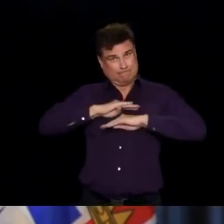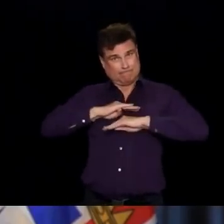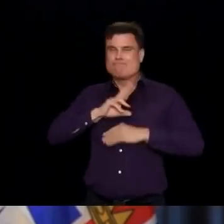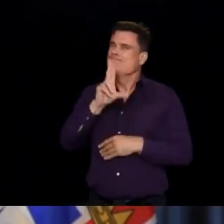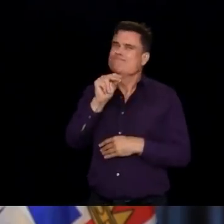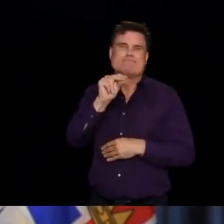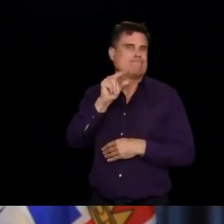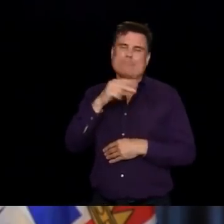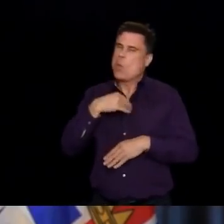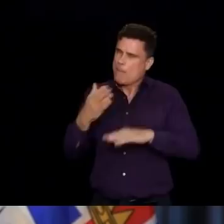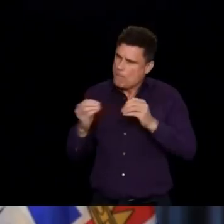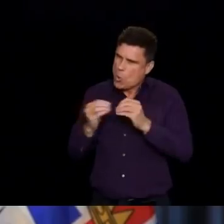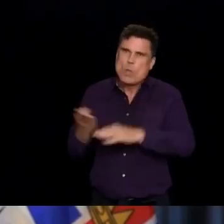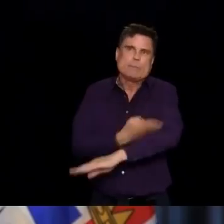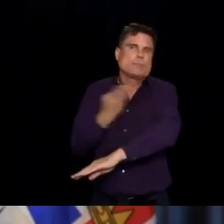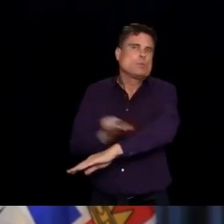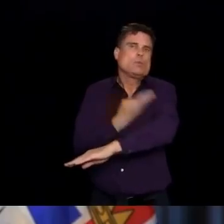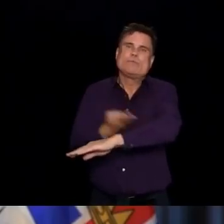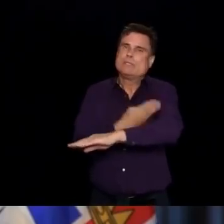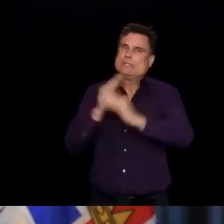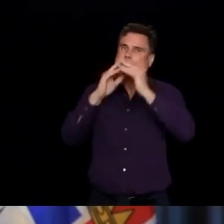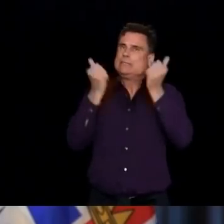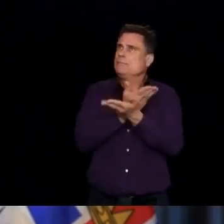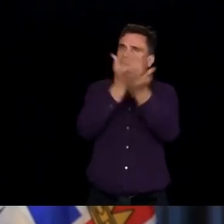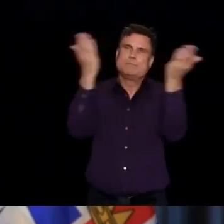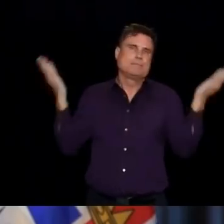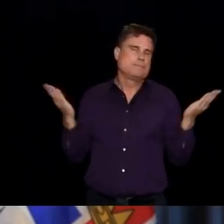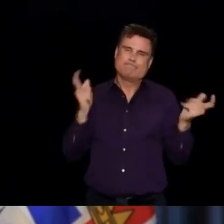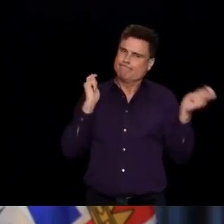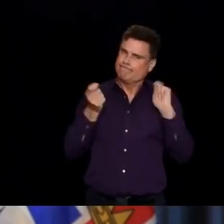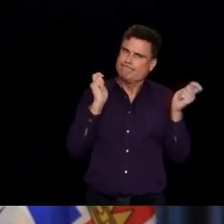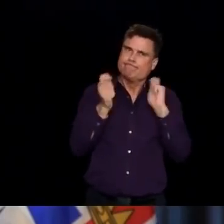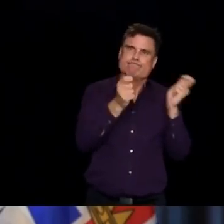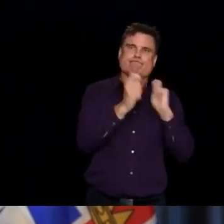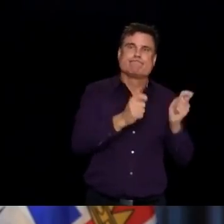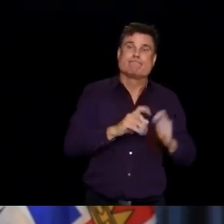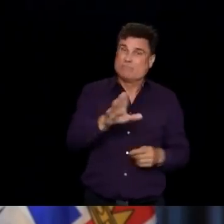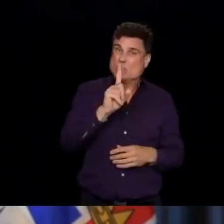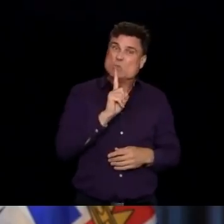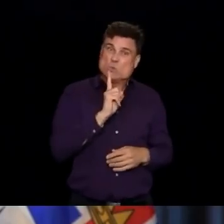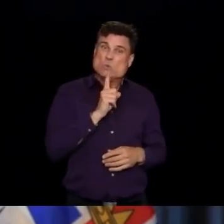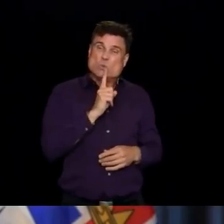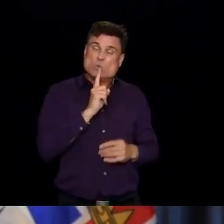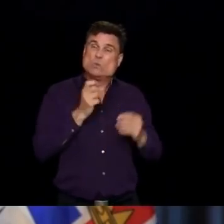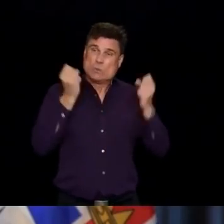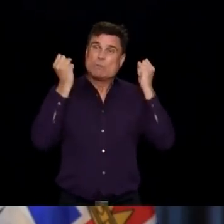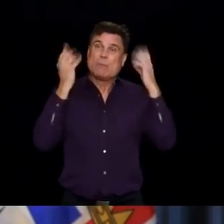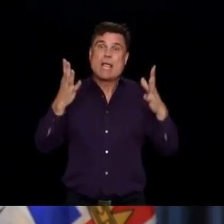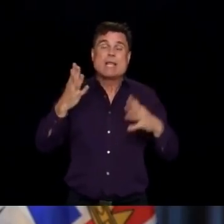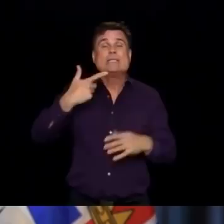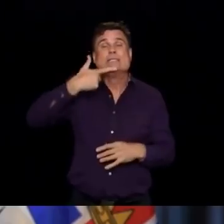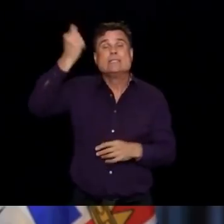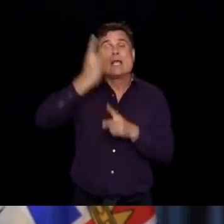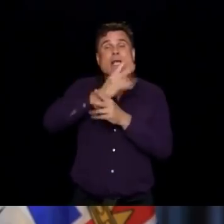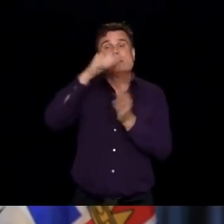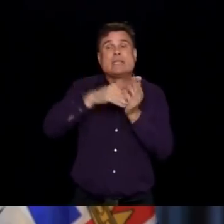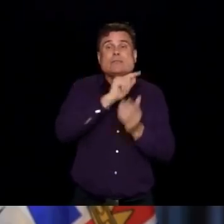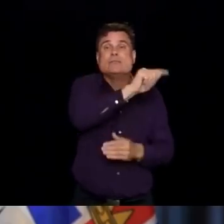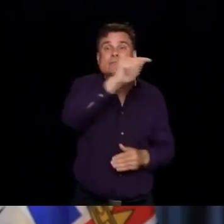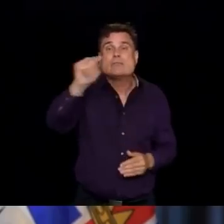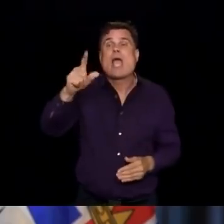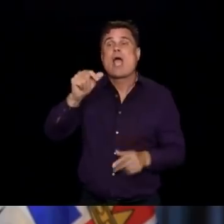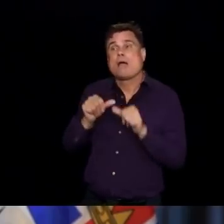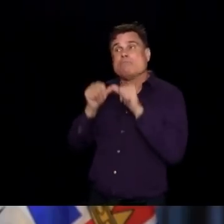that I think wasn't either stable or healthy for many residents and for many workers. So those changes